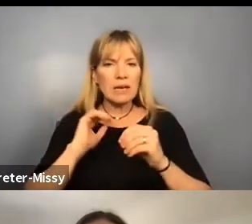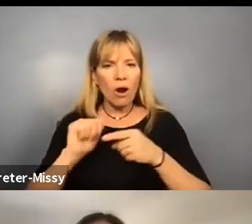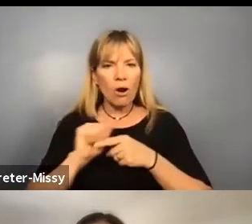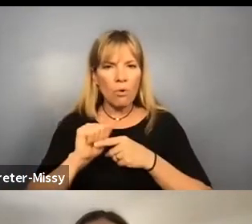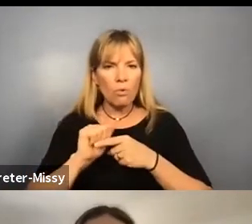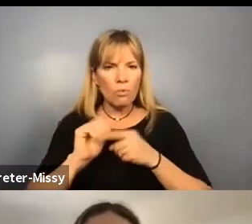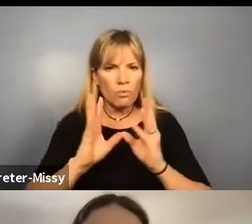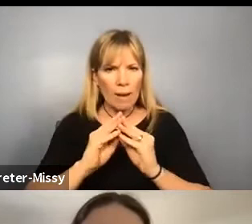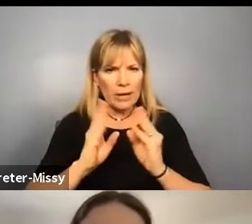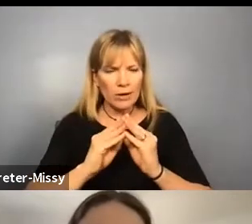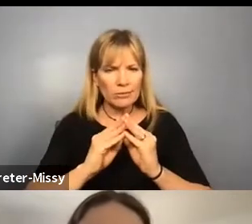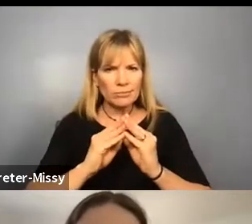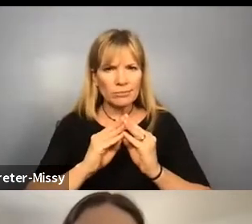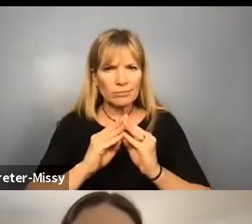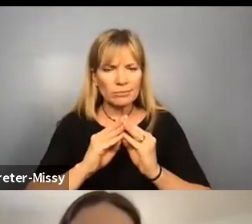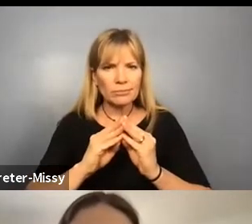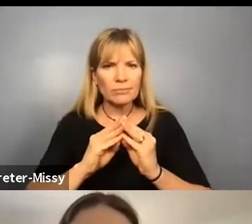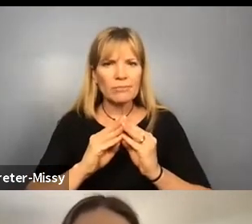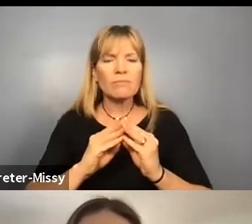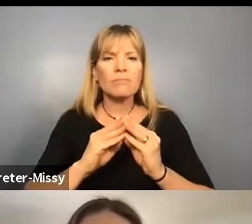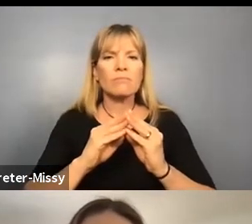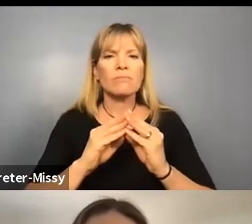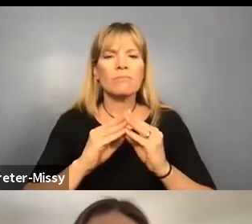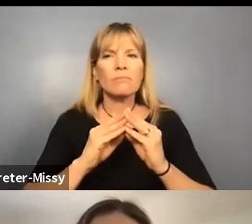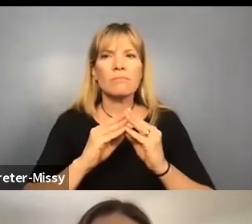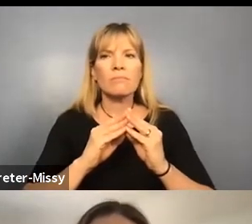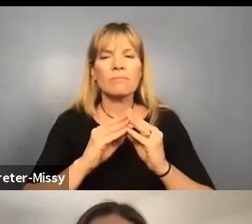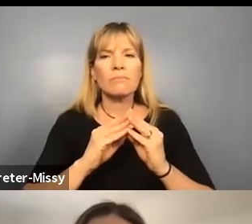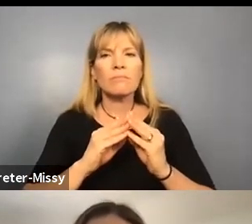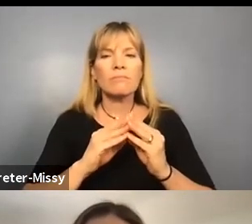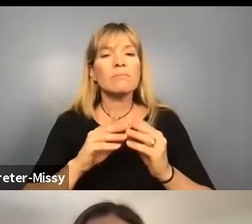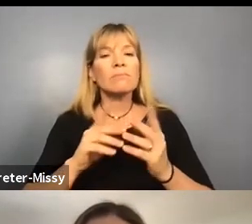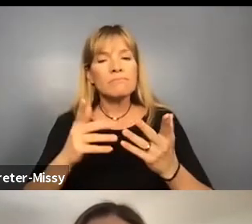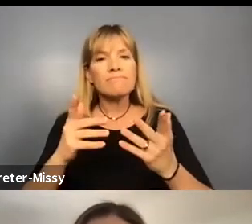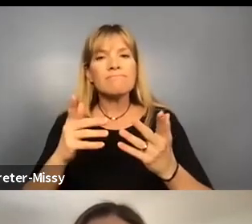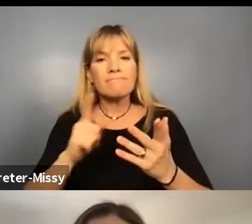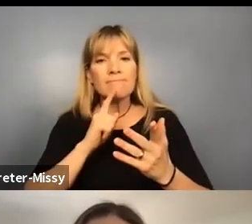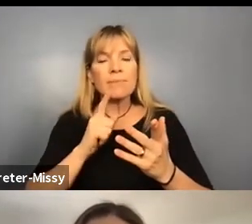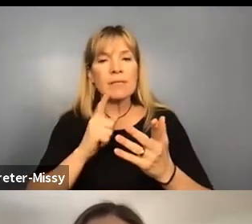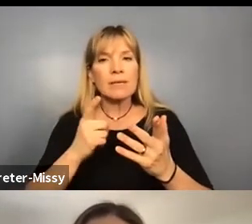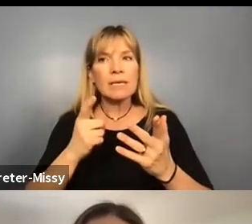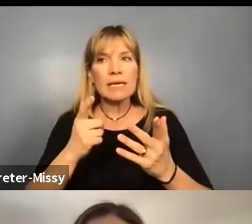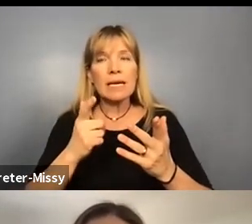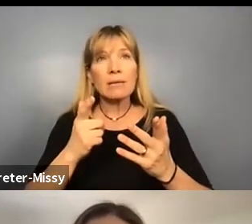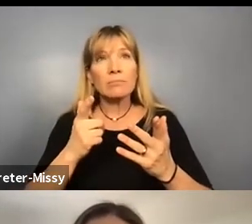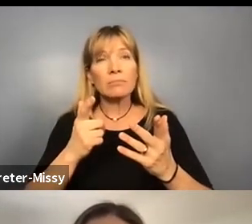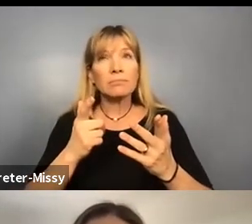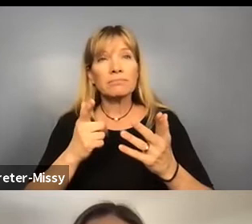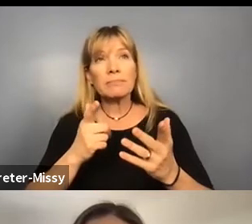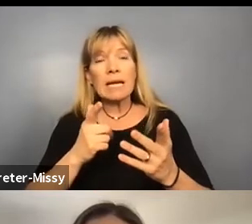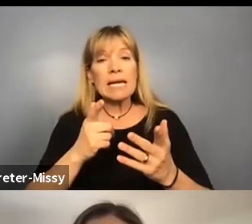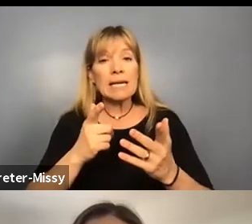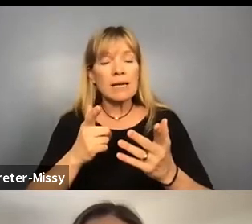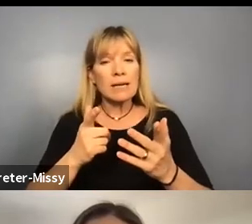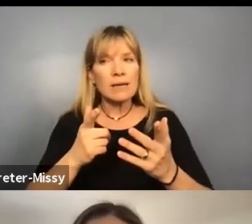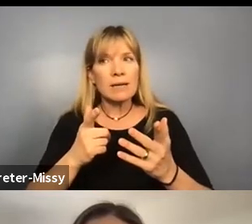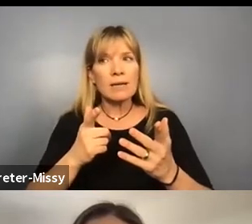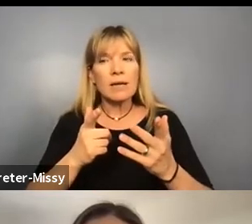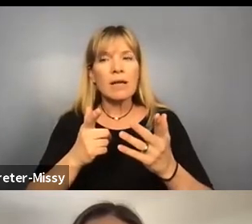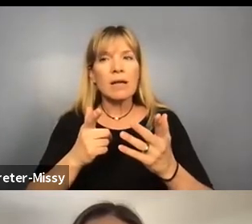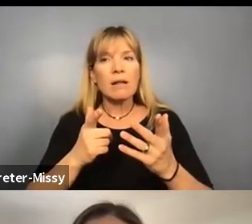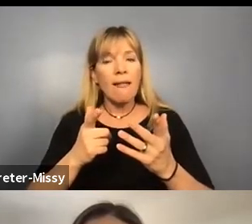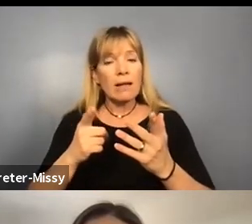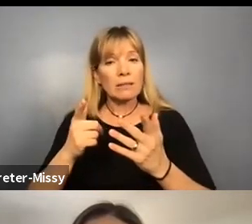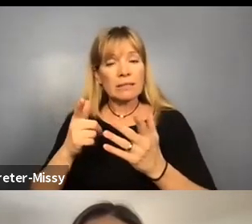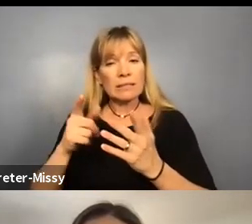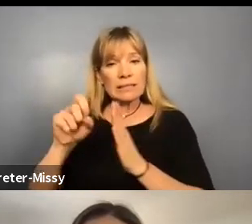um, it, it is harder, um, to, to get states and